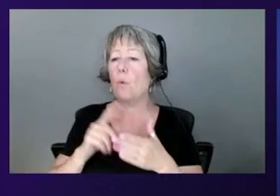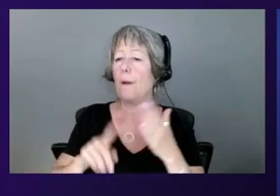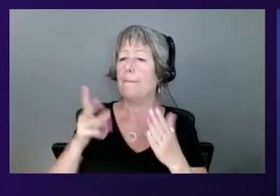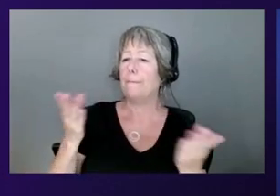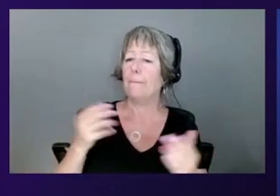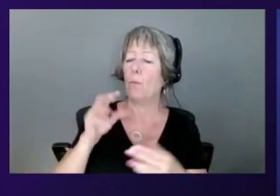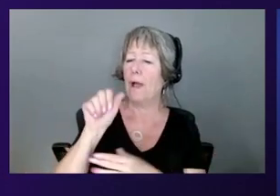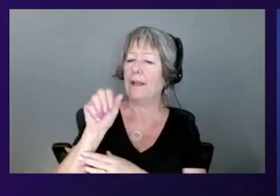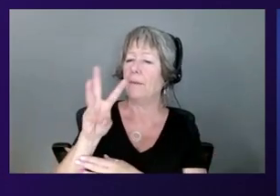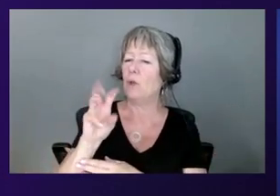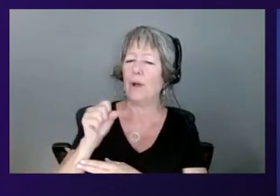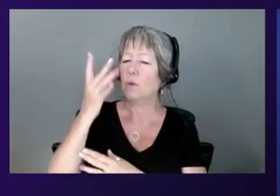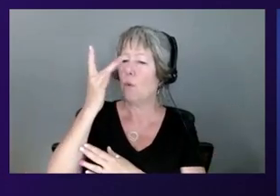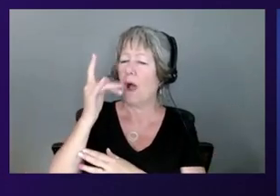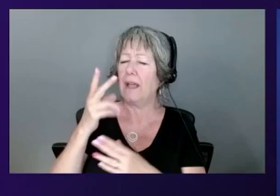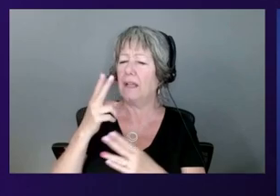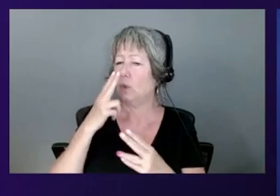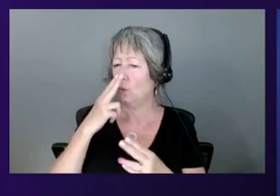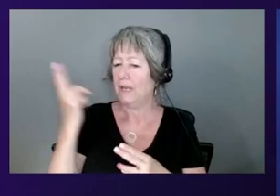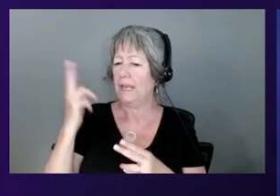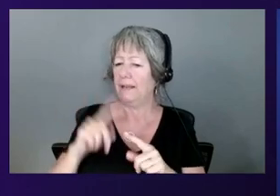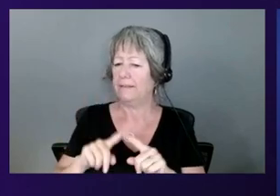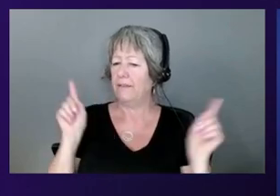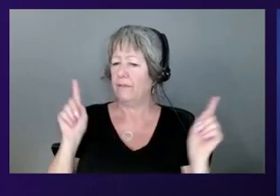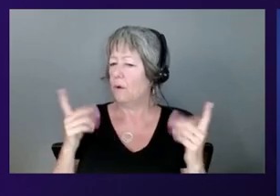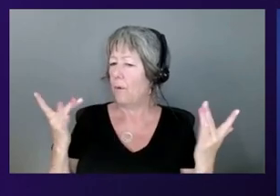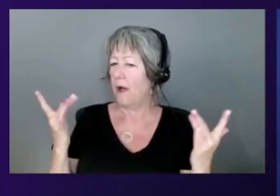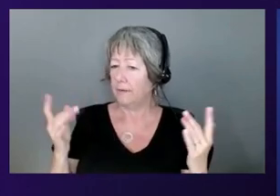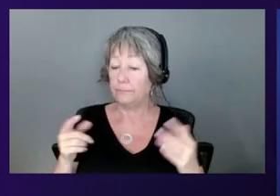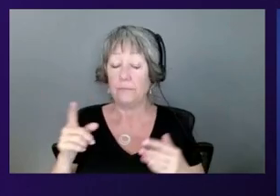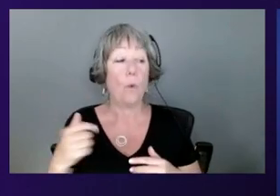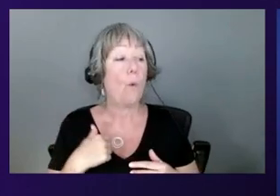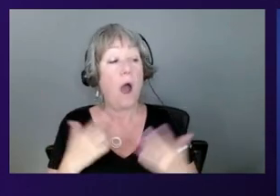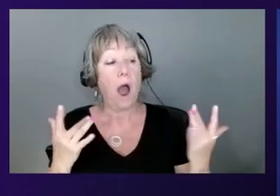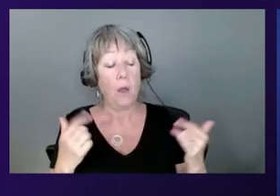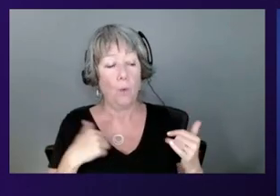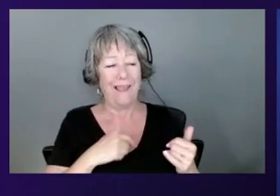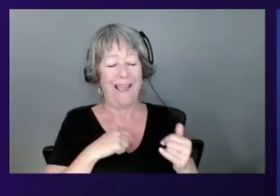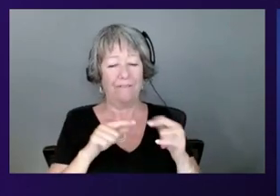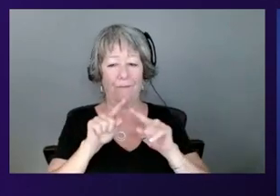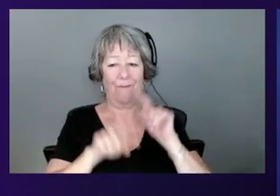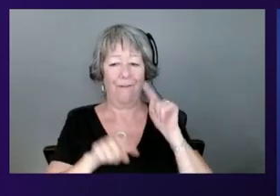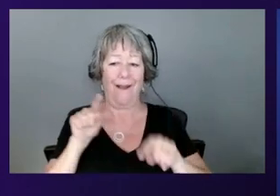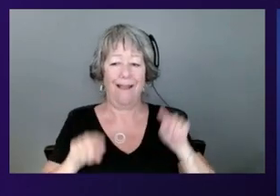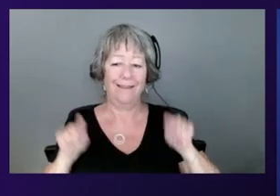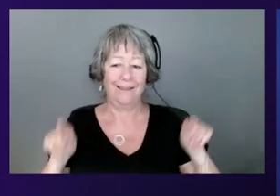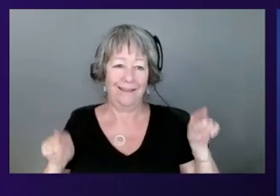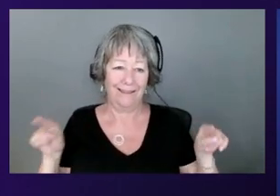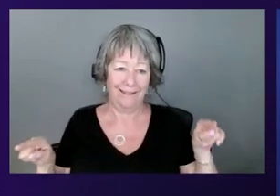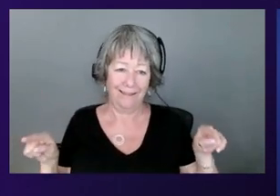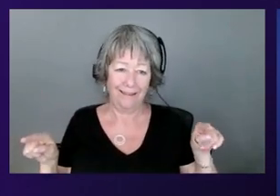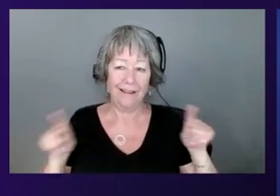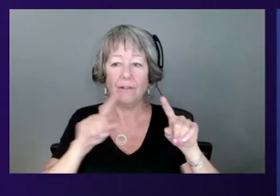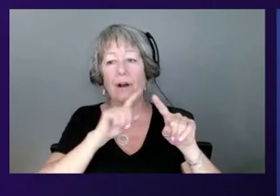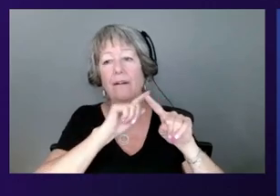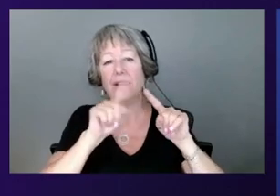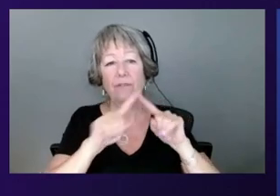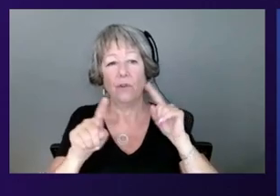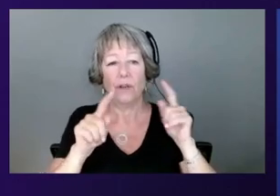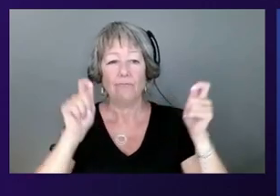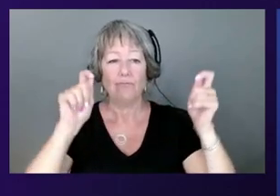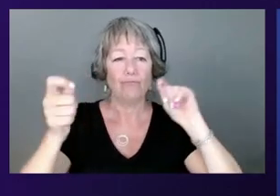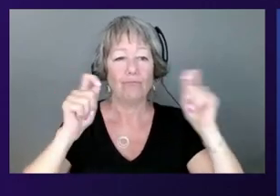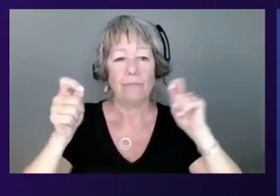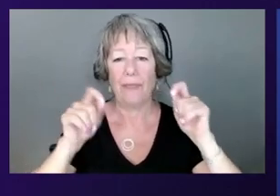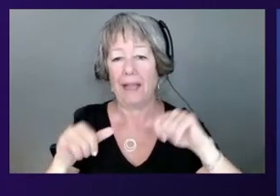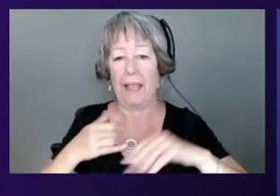what's unique in AWS is that we have a good range, good variety, diversity offerings and configurations that can meet